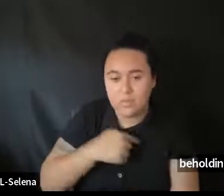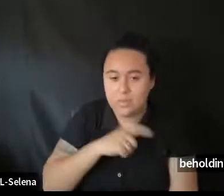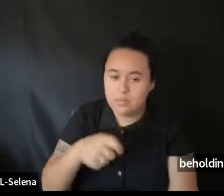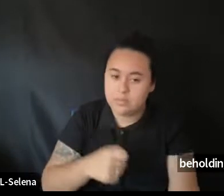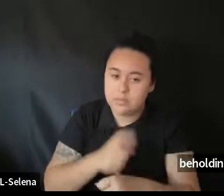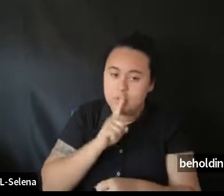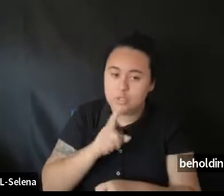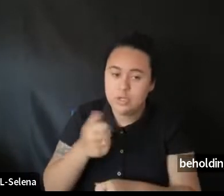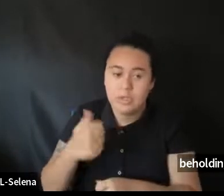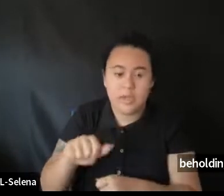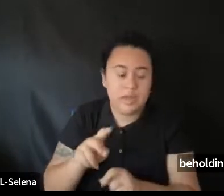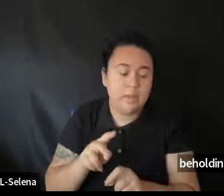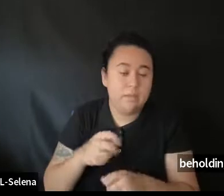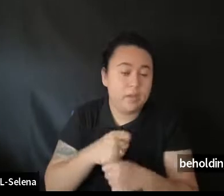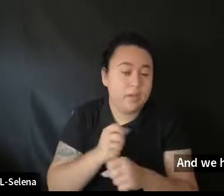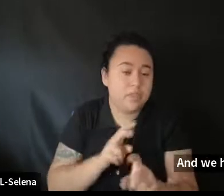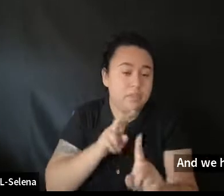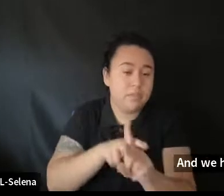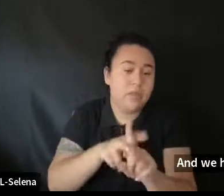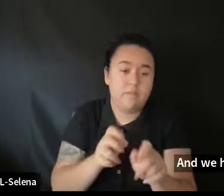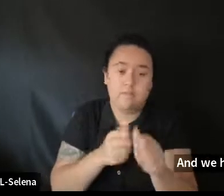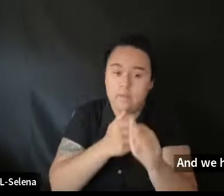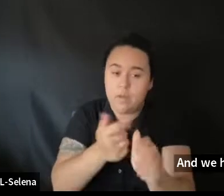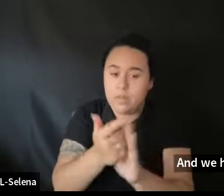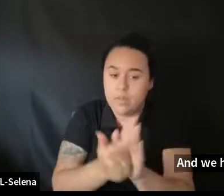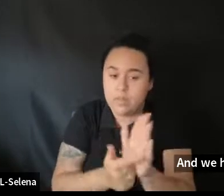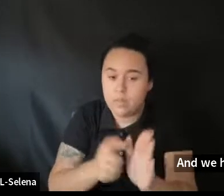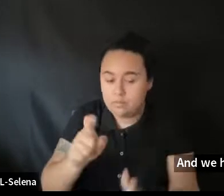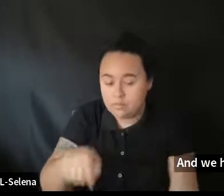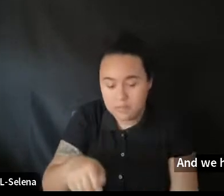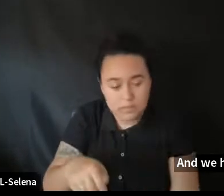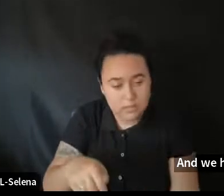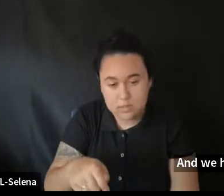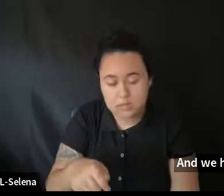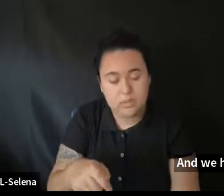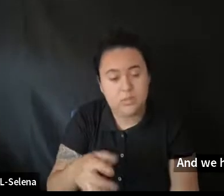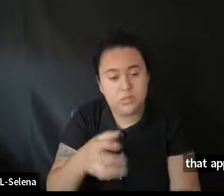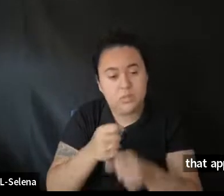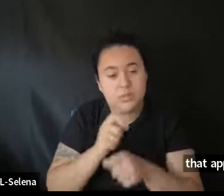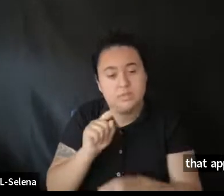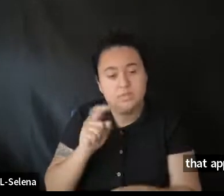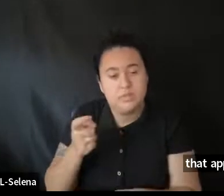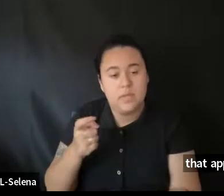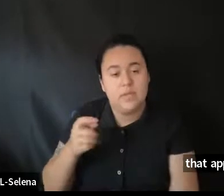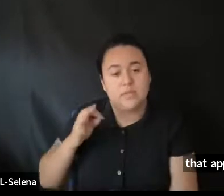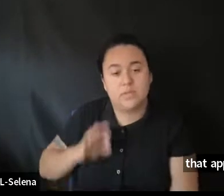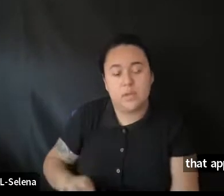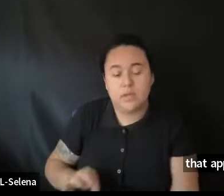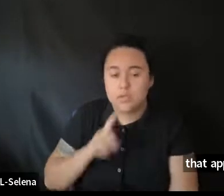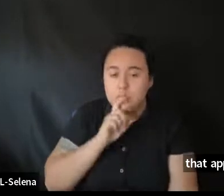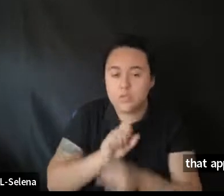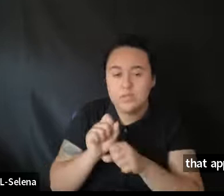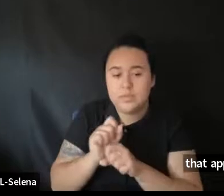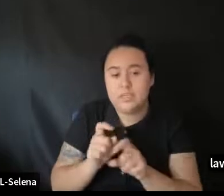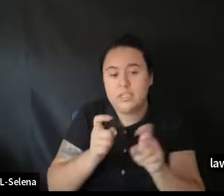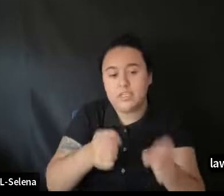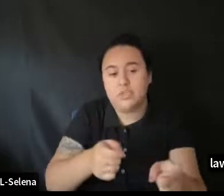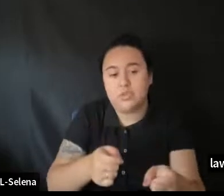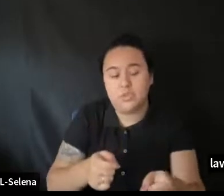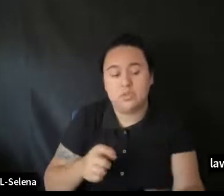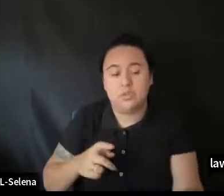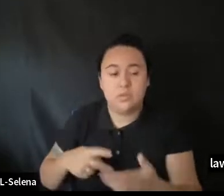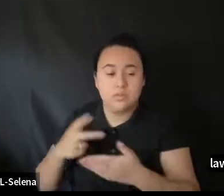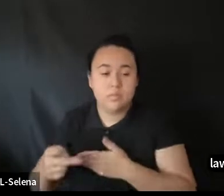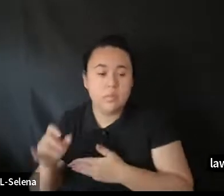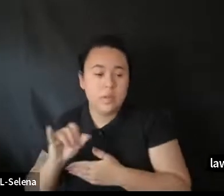applies to our program is following the law, is receiving a tax credit that's legitimately issued. But our program